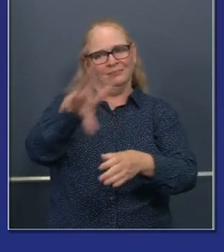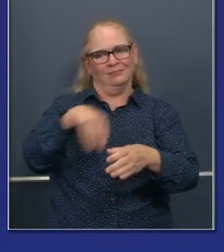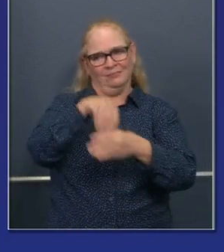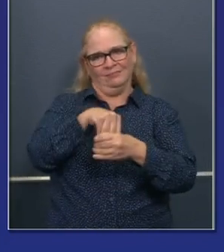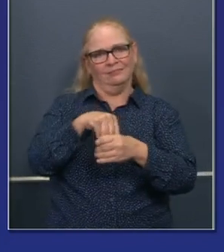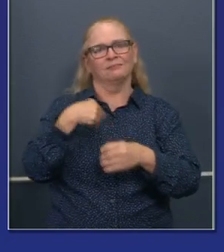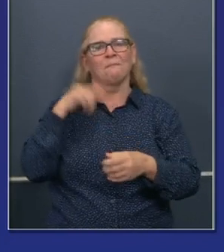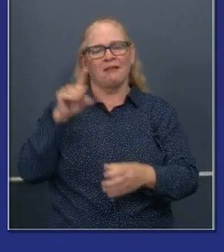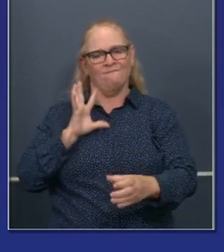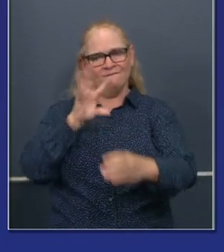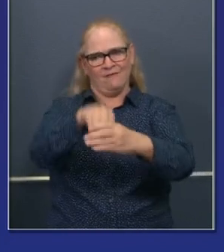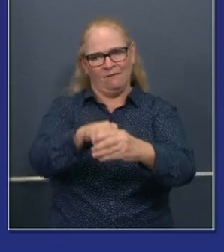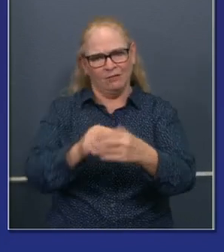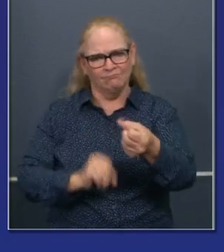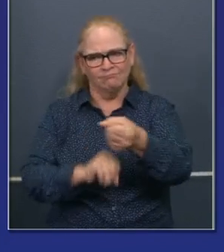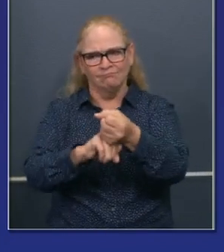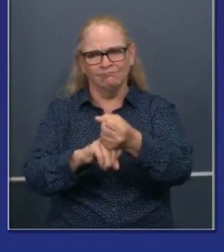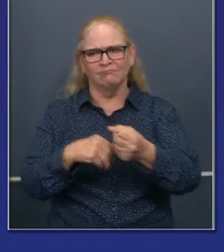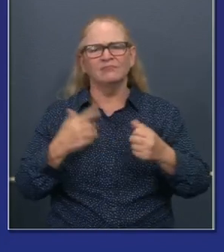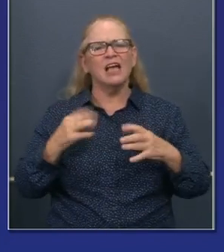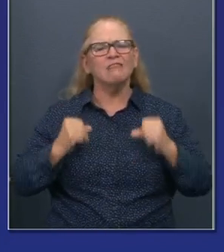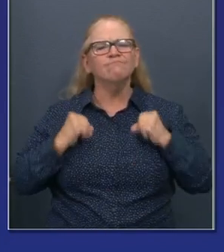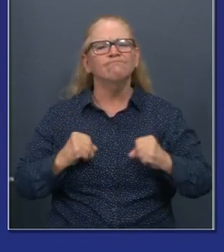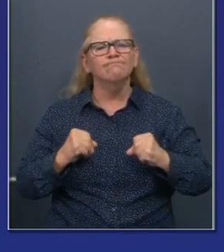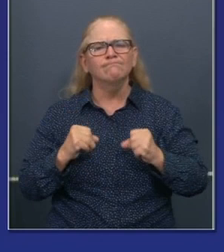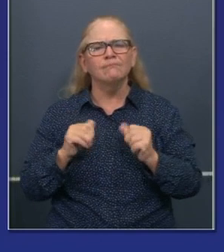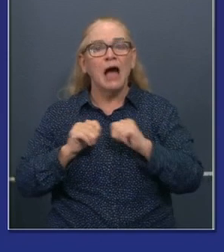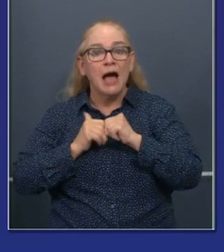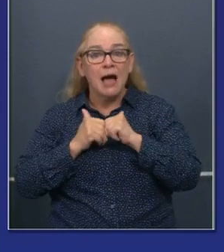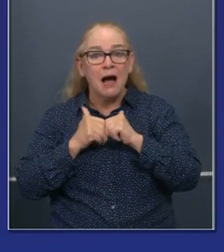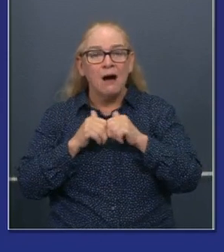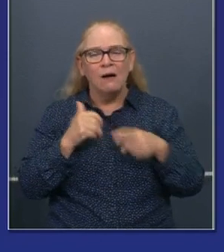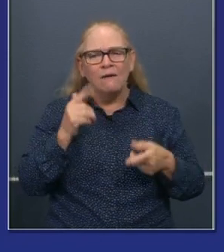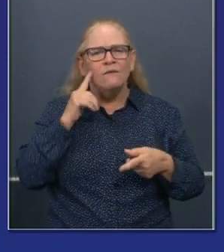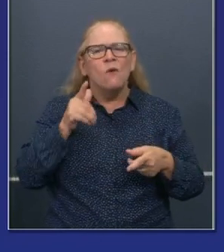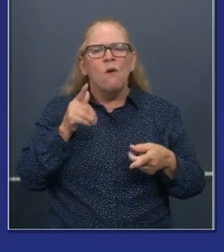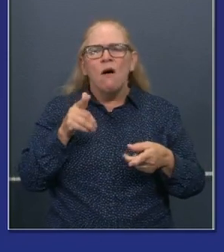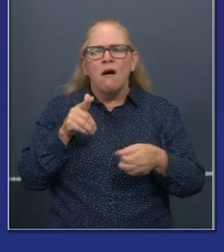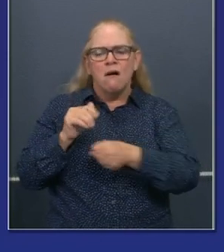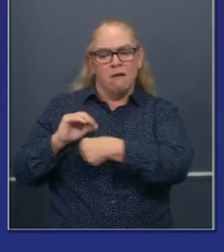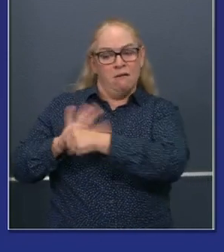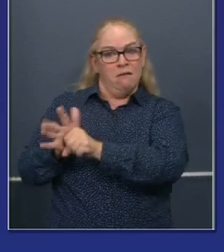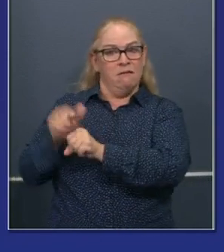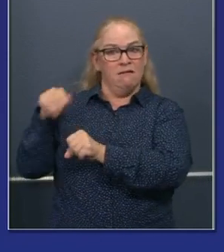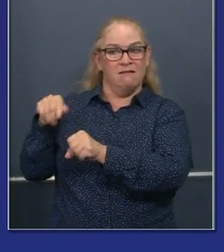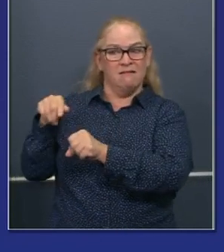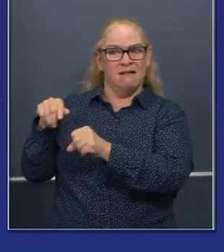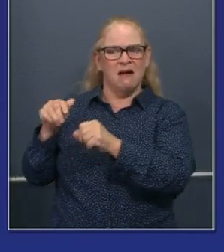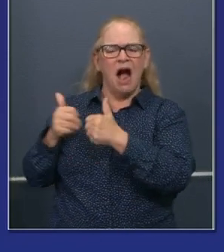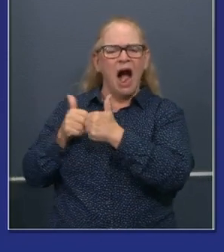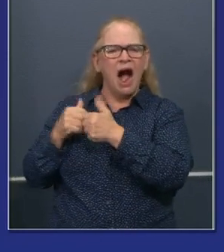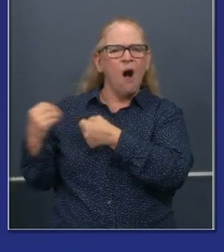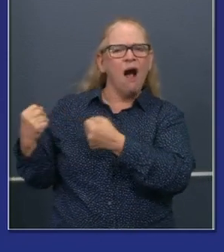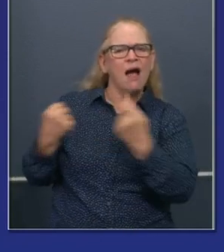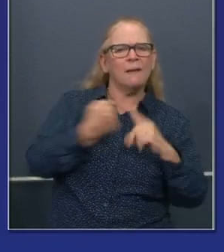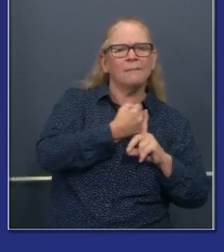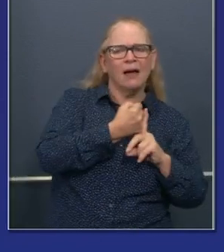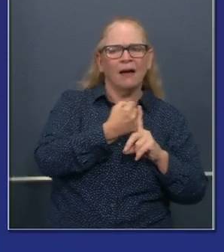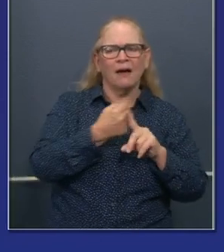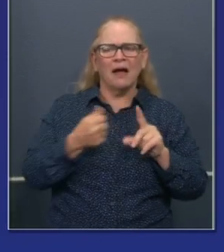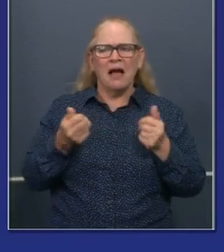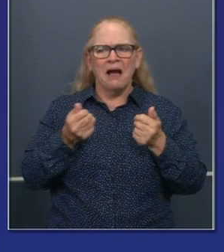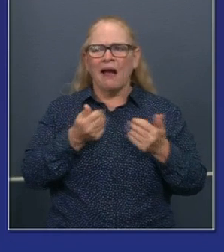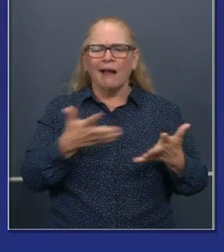on resiliency, not only related to pandemics, but more broadly the macroeconomic vagities of an